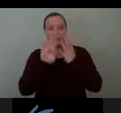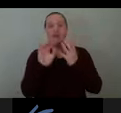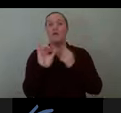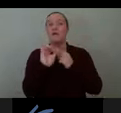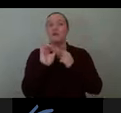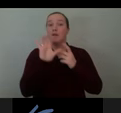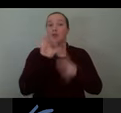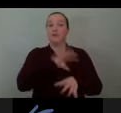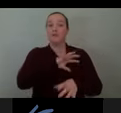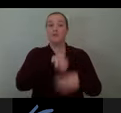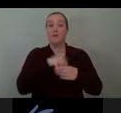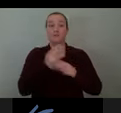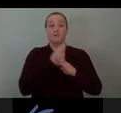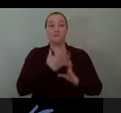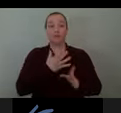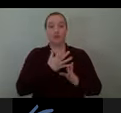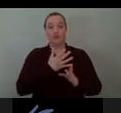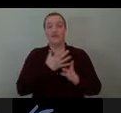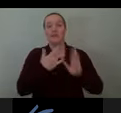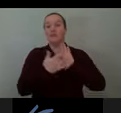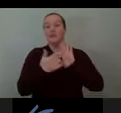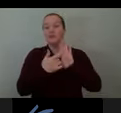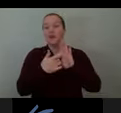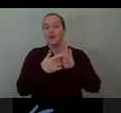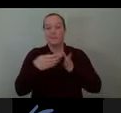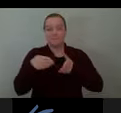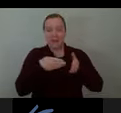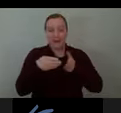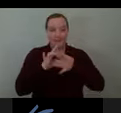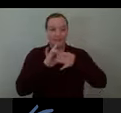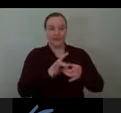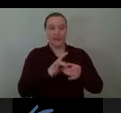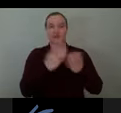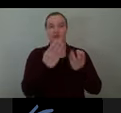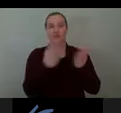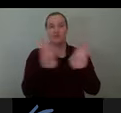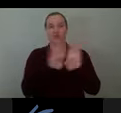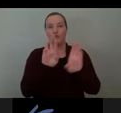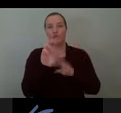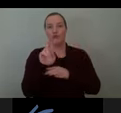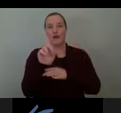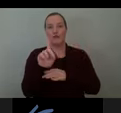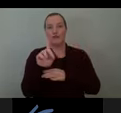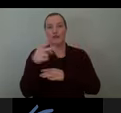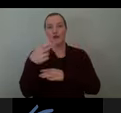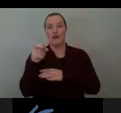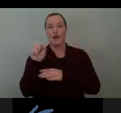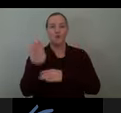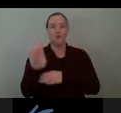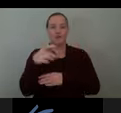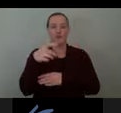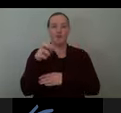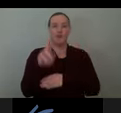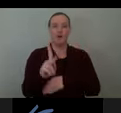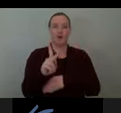where an informal path connects to the roundhouse park where the traffic island that's used by east